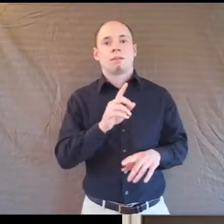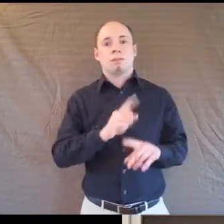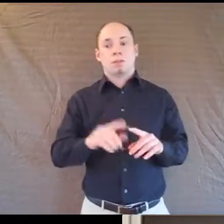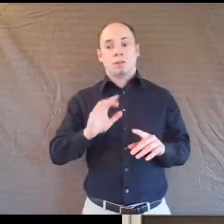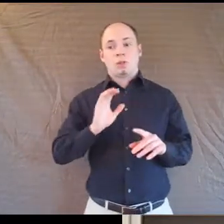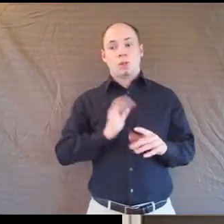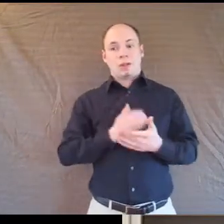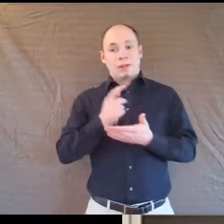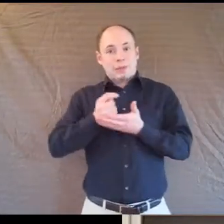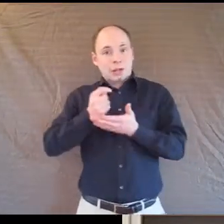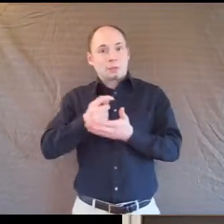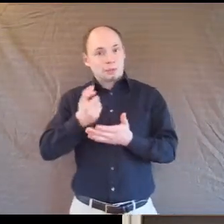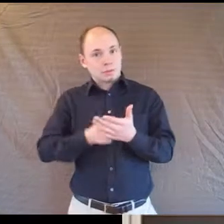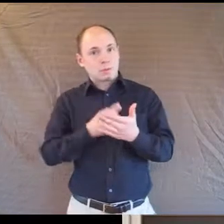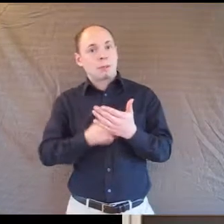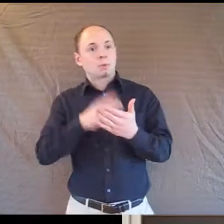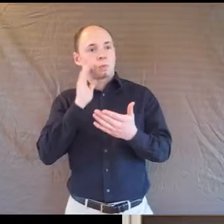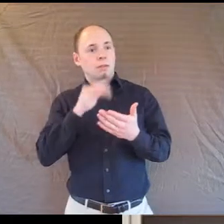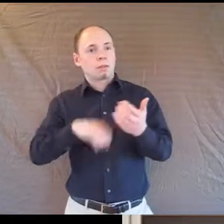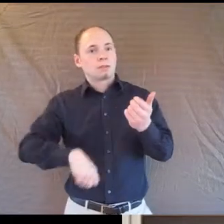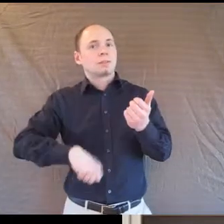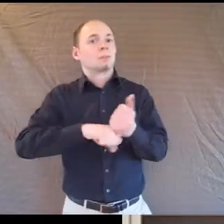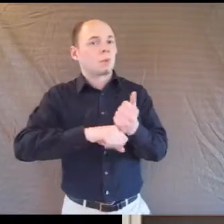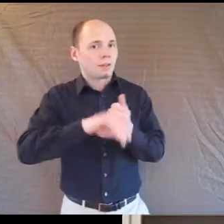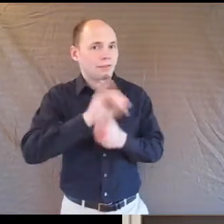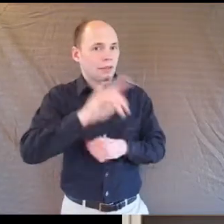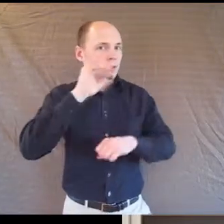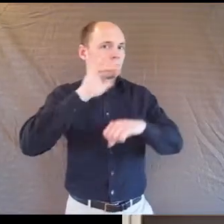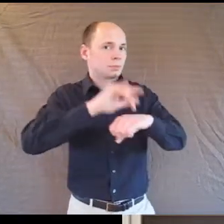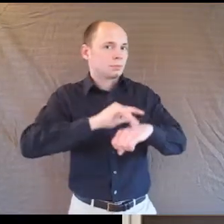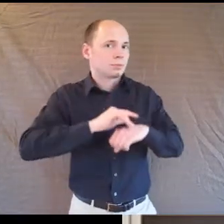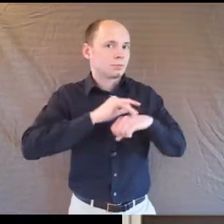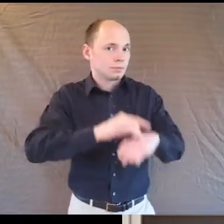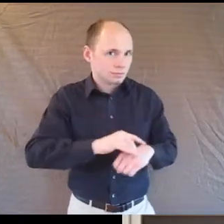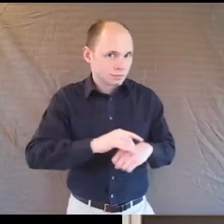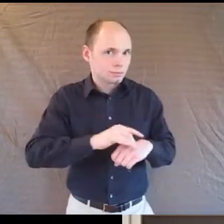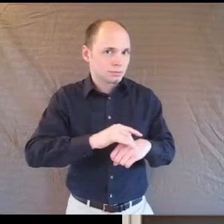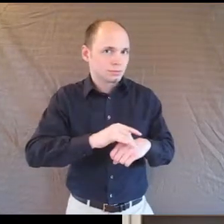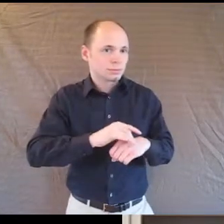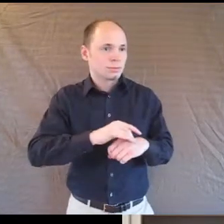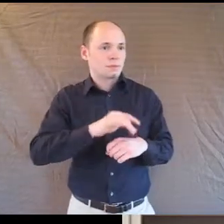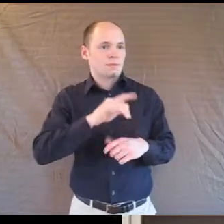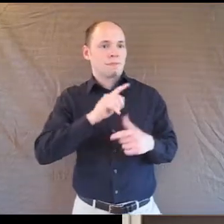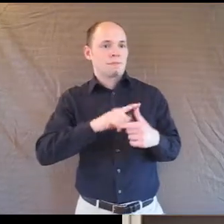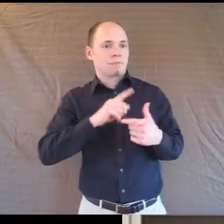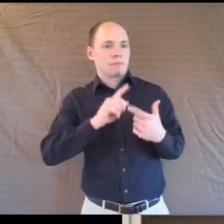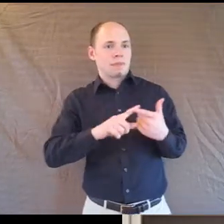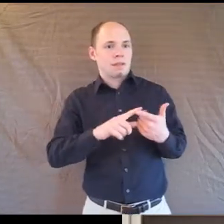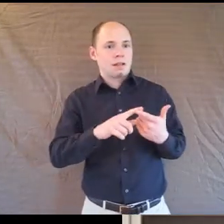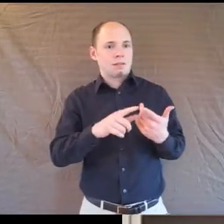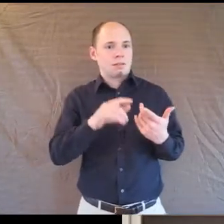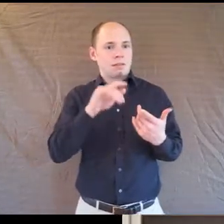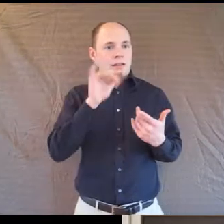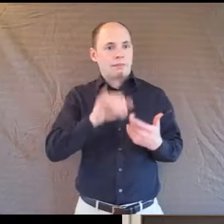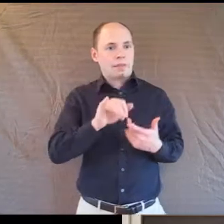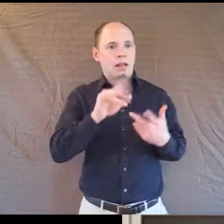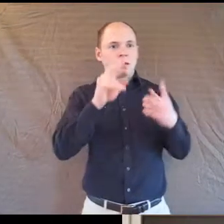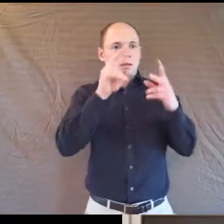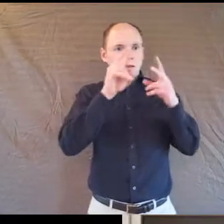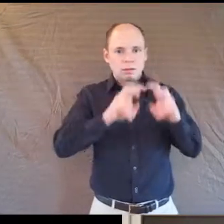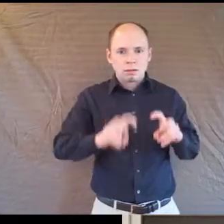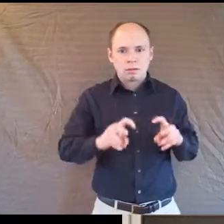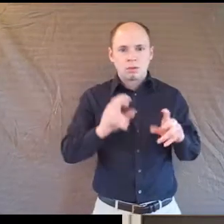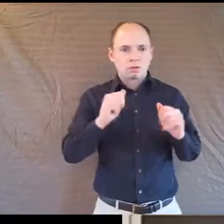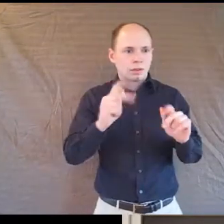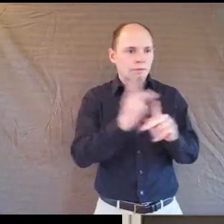actually often reinforce that obsession with tracking down details